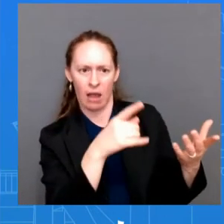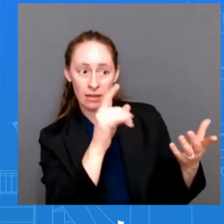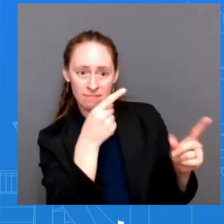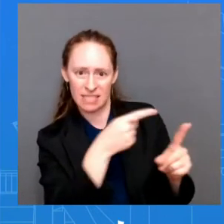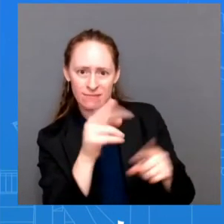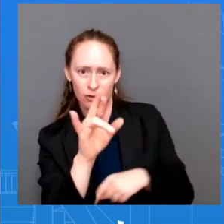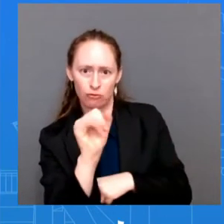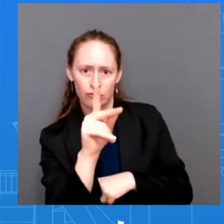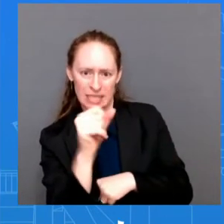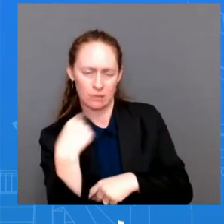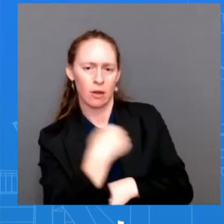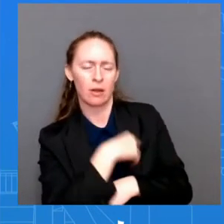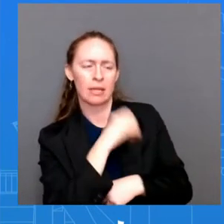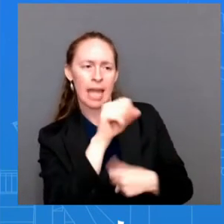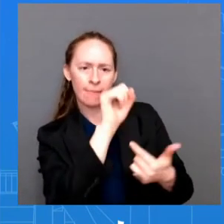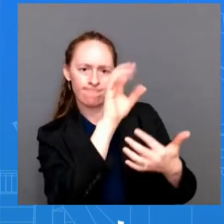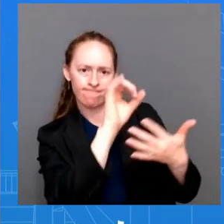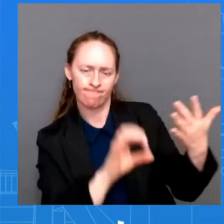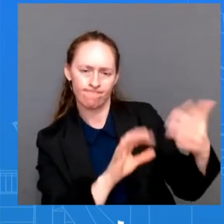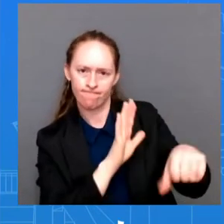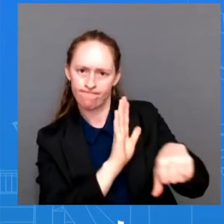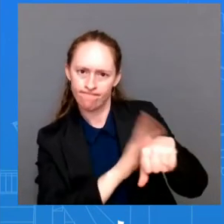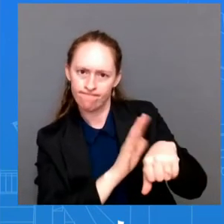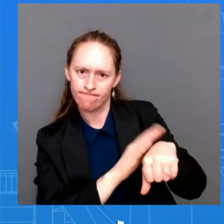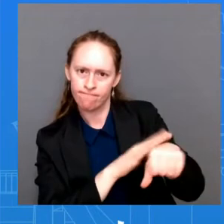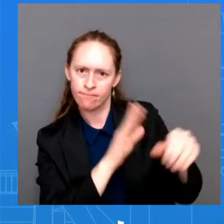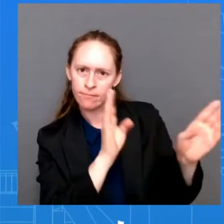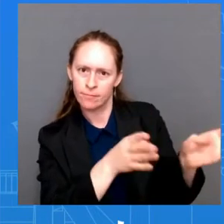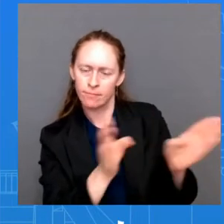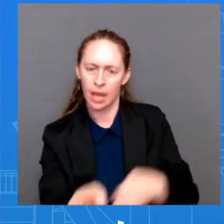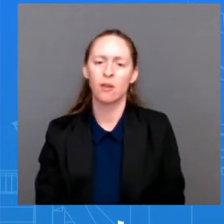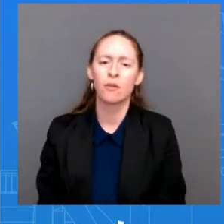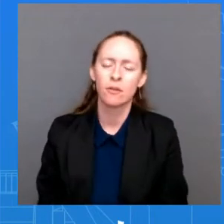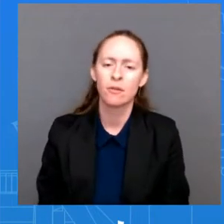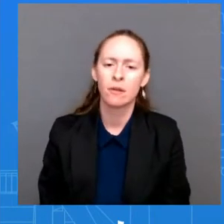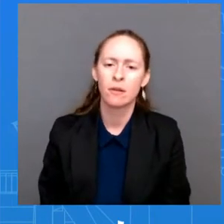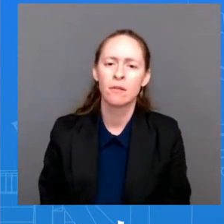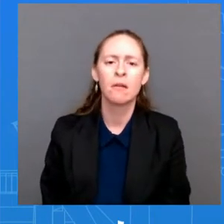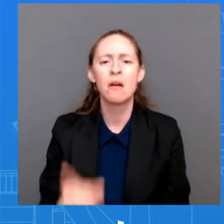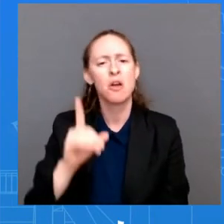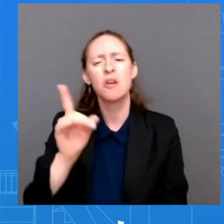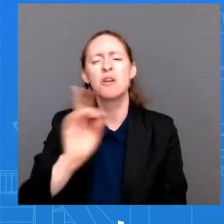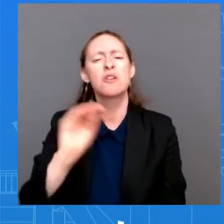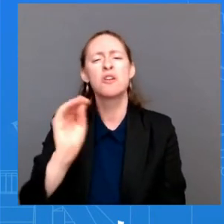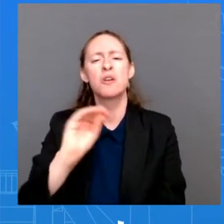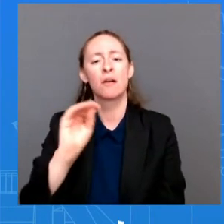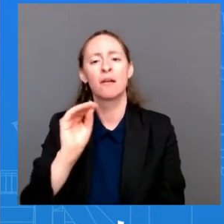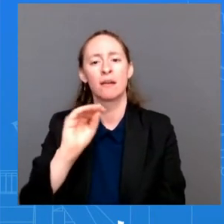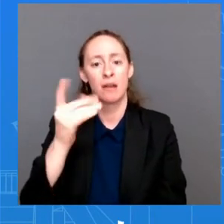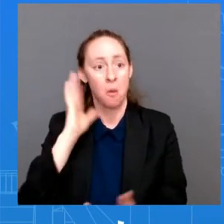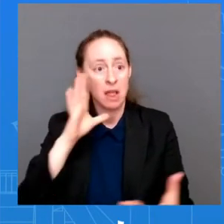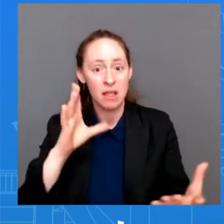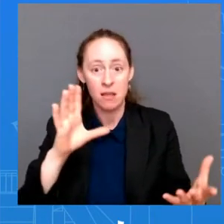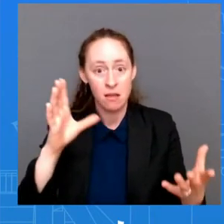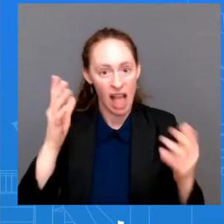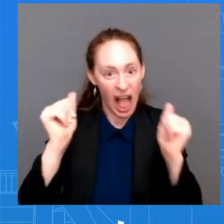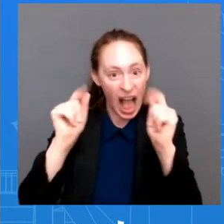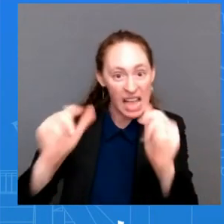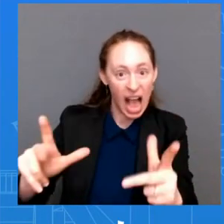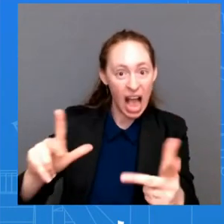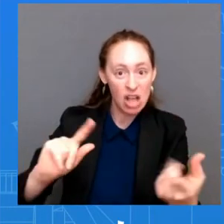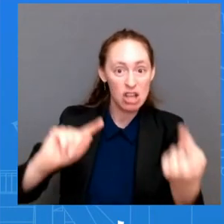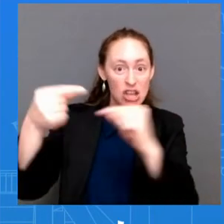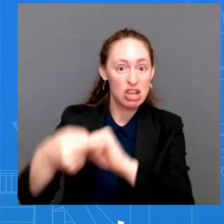not so much that there might be a direct attack, but it raises the stakes of miscalculation and